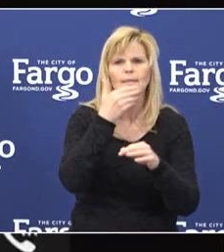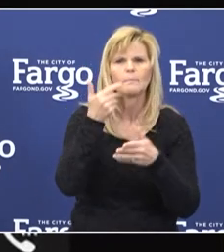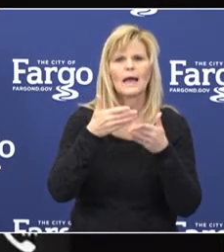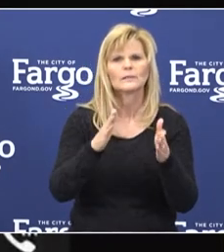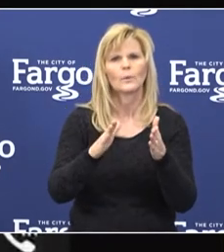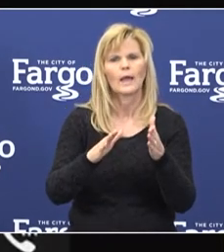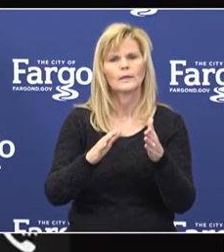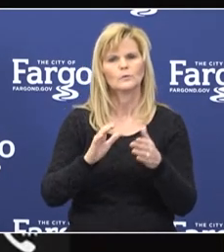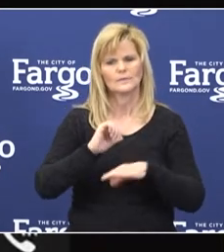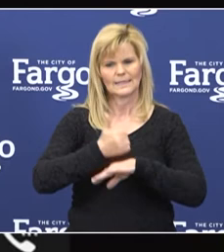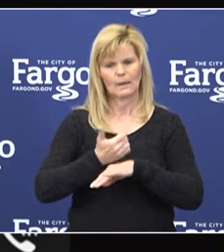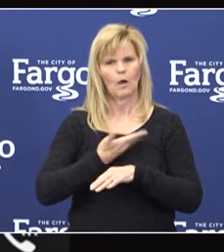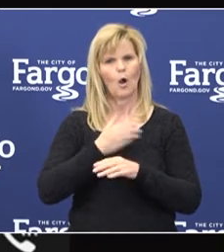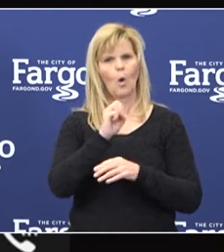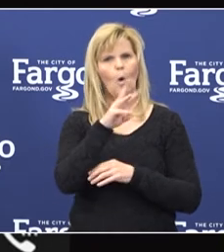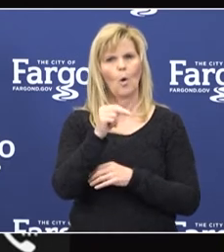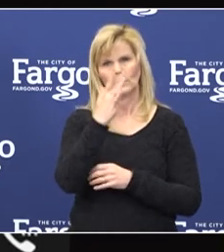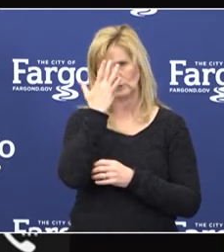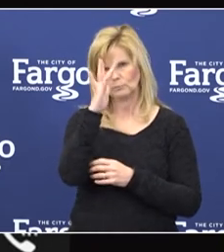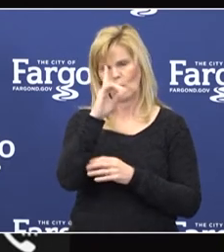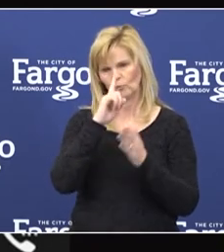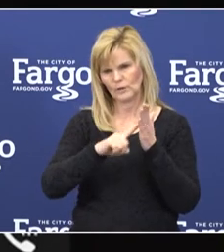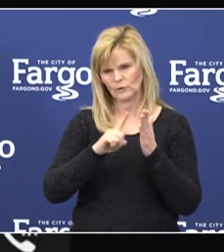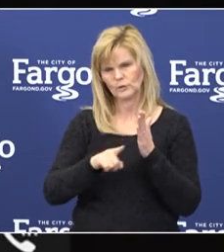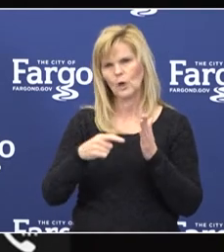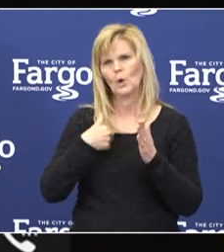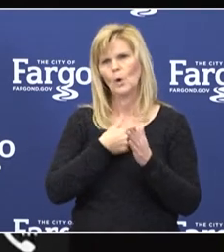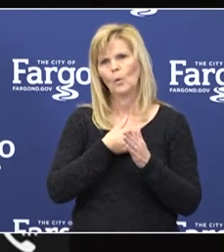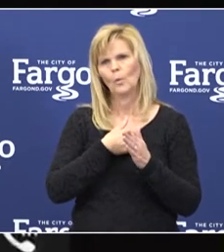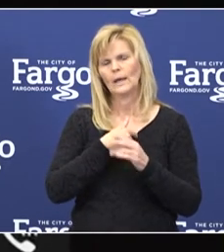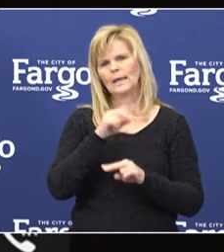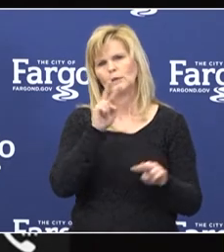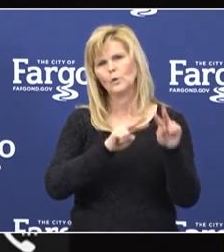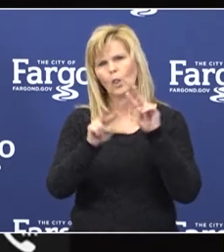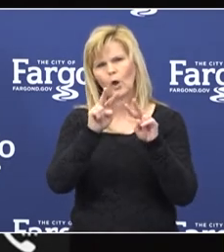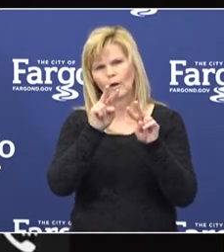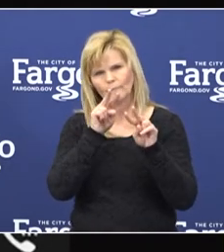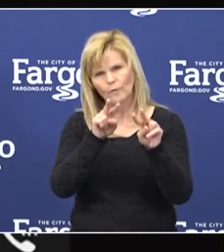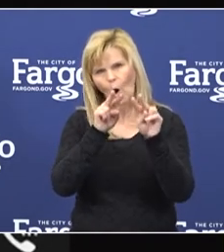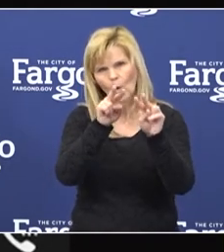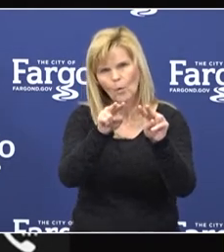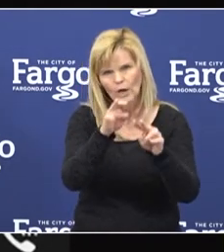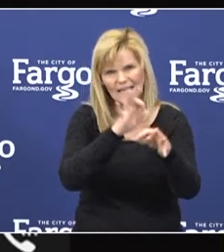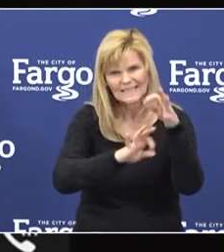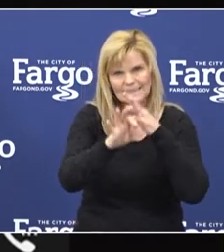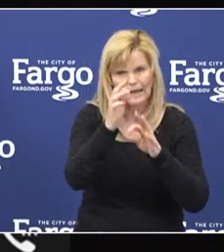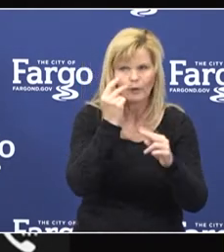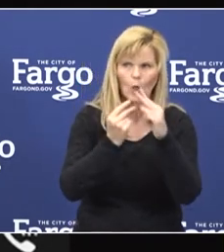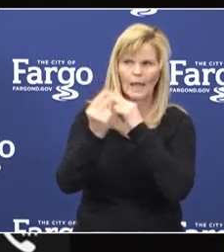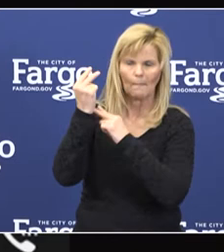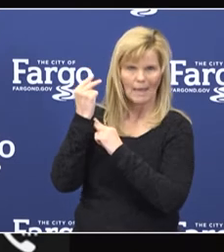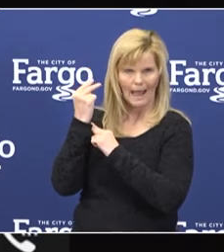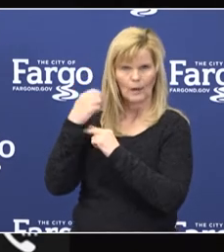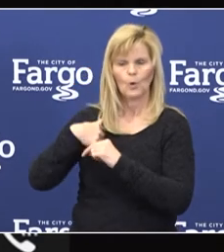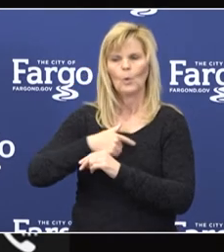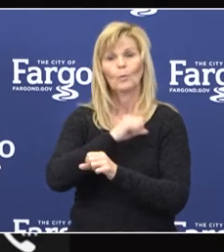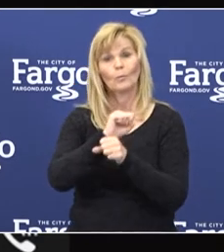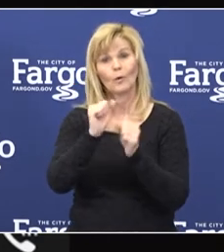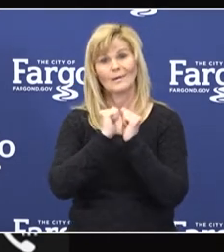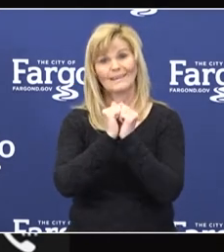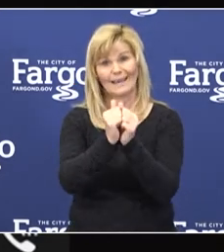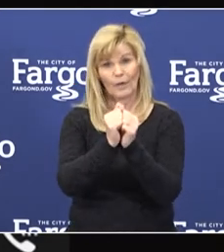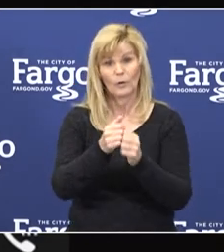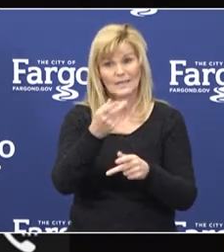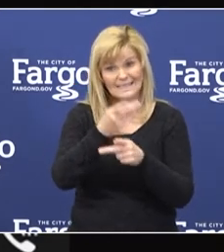smart restart at Sanford, it's time to look through the windshield instead of the rearview mirror. Everyone must work together to take care of